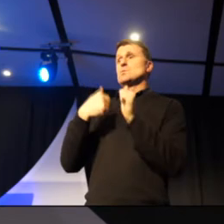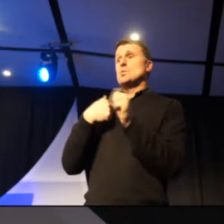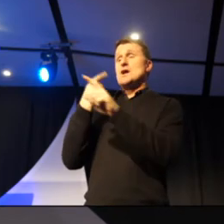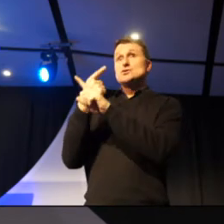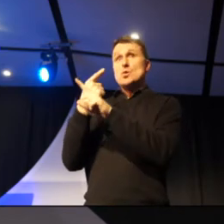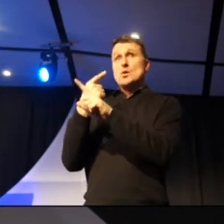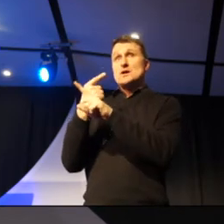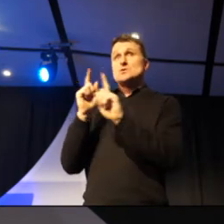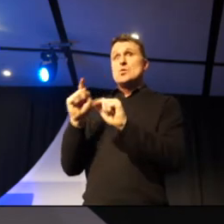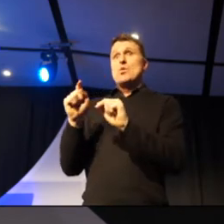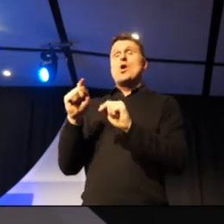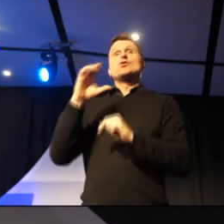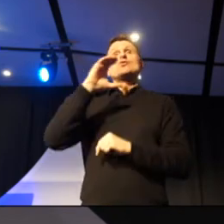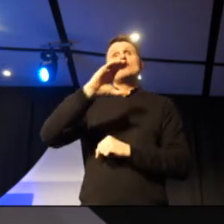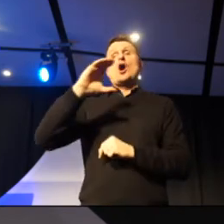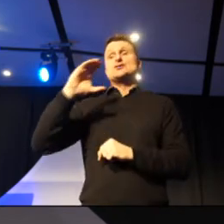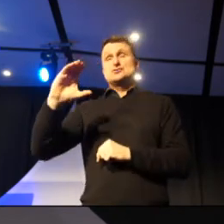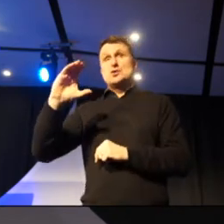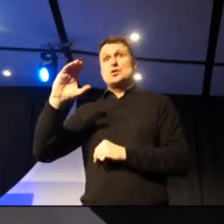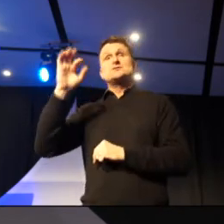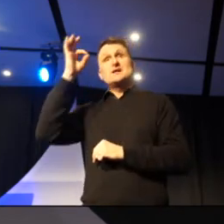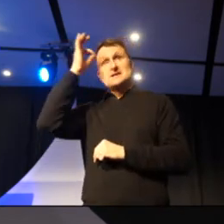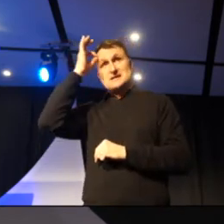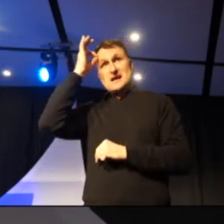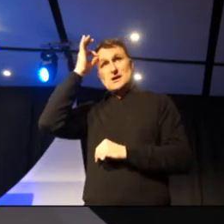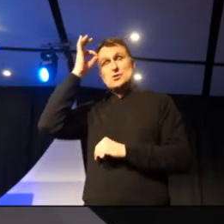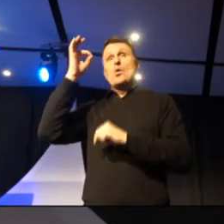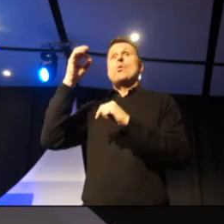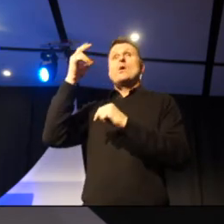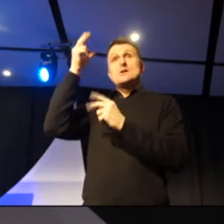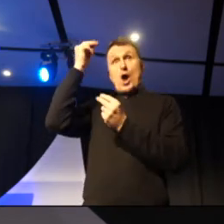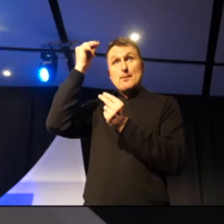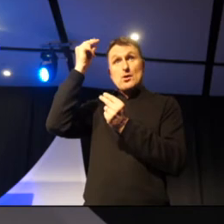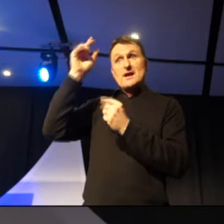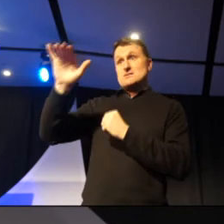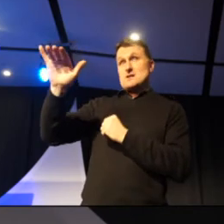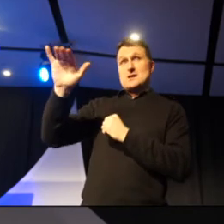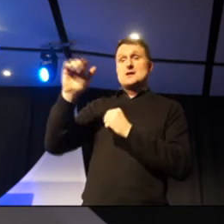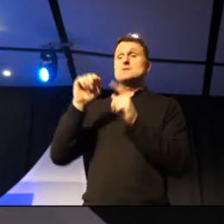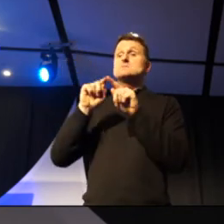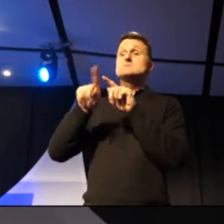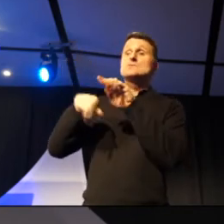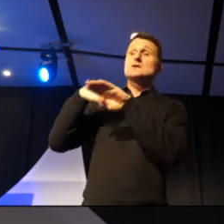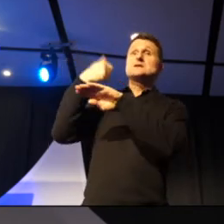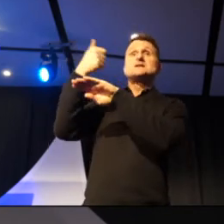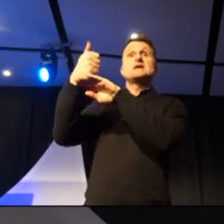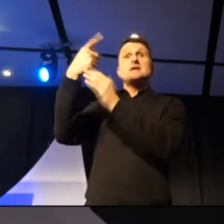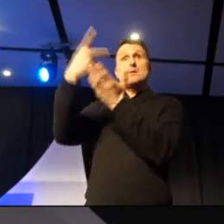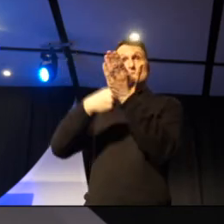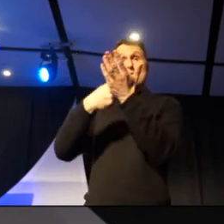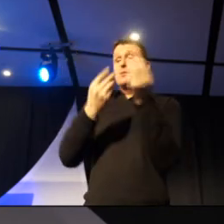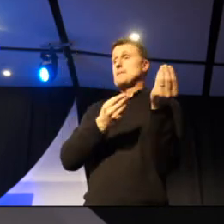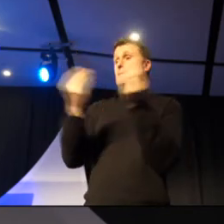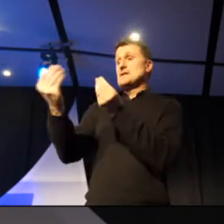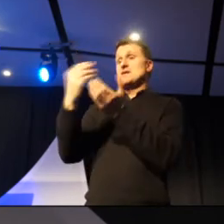for example, like Christchurch City Libraries, where we can set up, give them the programmes and the resources that we